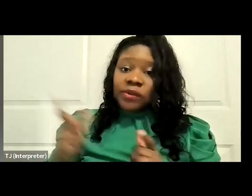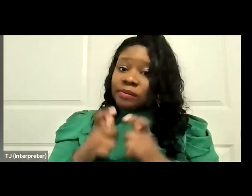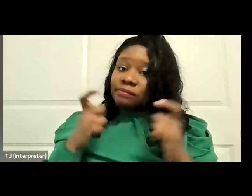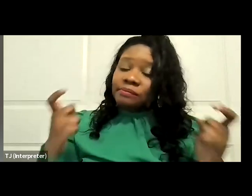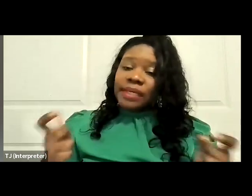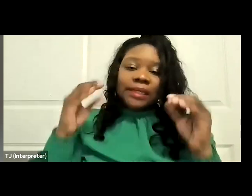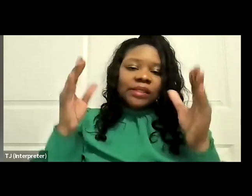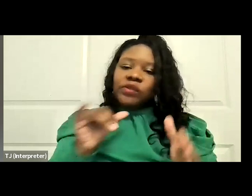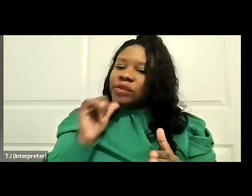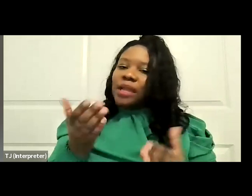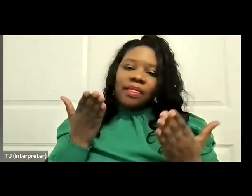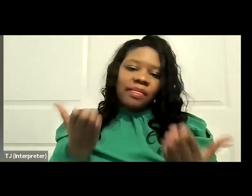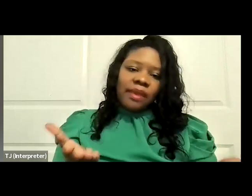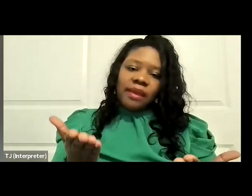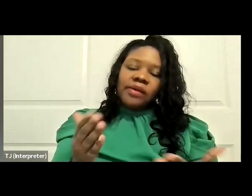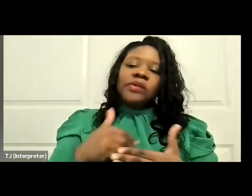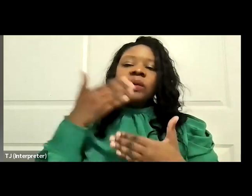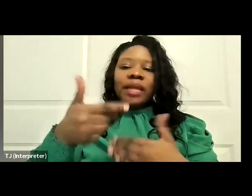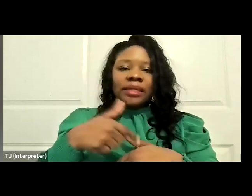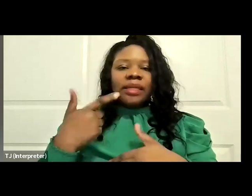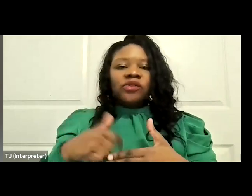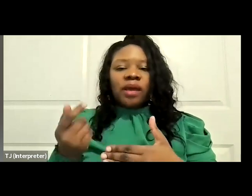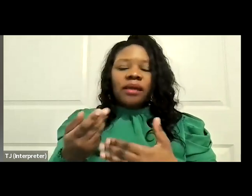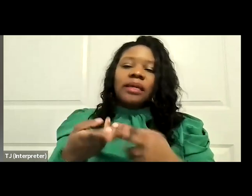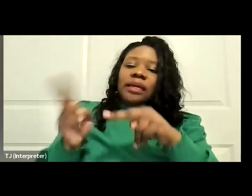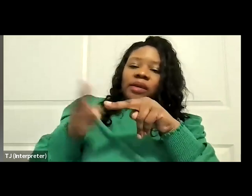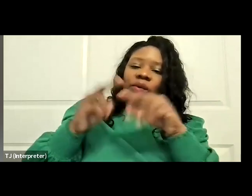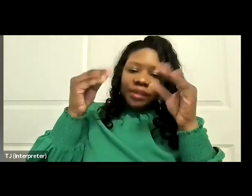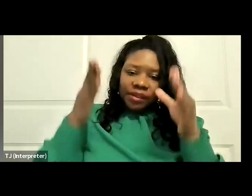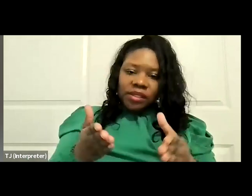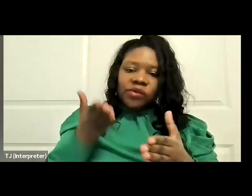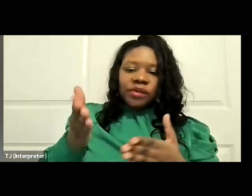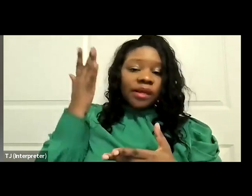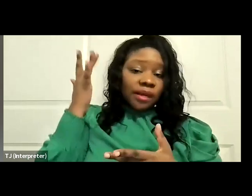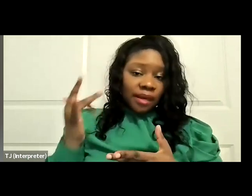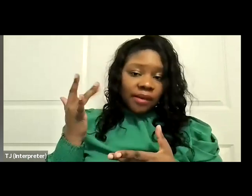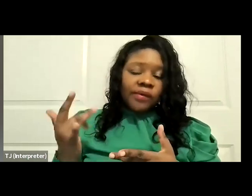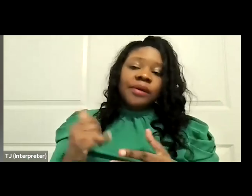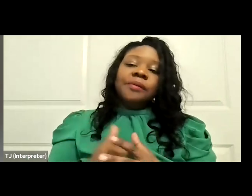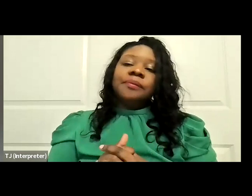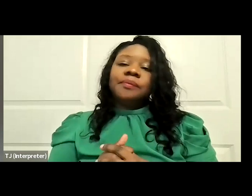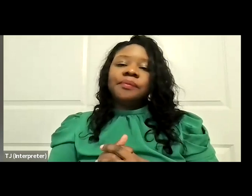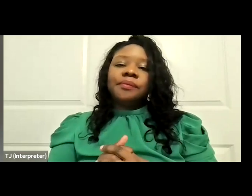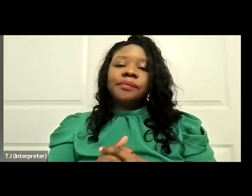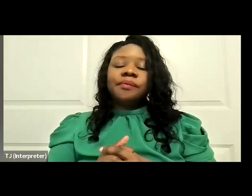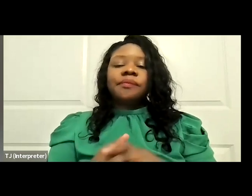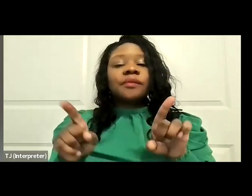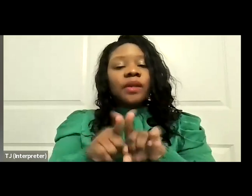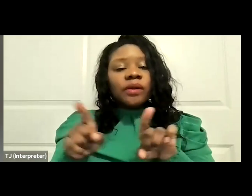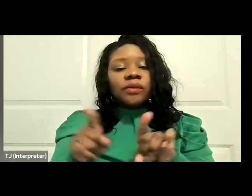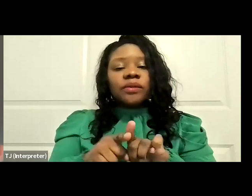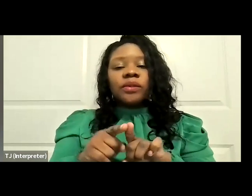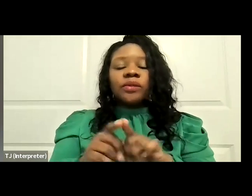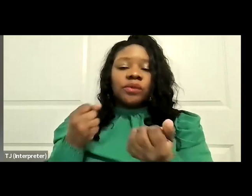task is to be feeding the teacher pipeline in California. And those waivers, we imagine, will go to things like perhaps